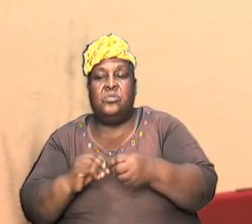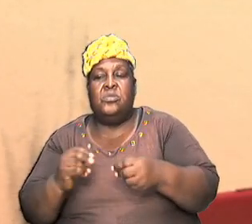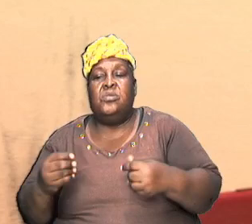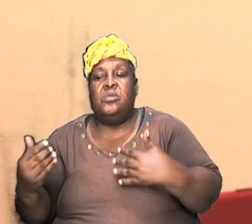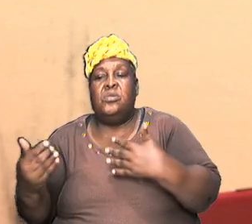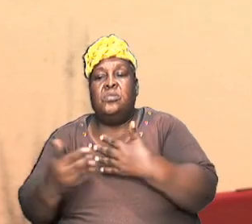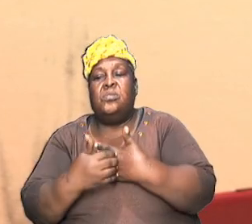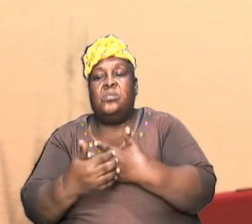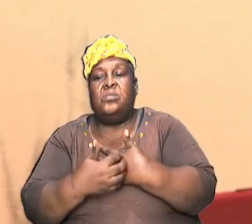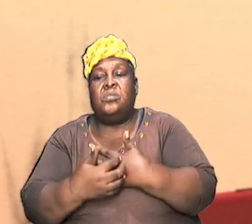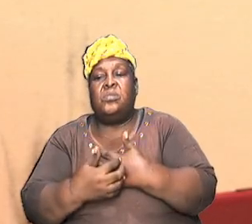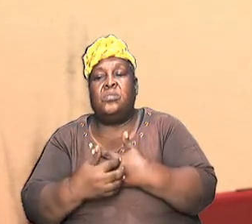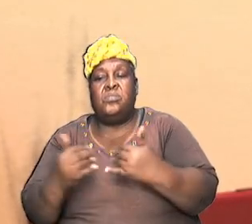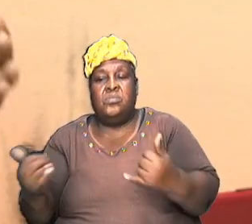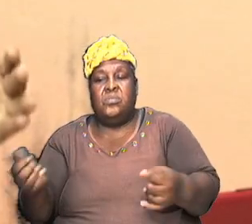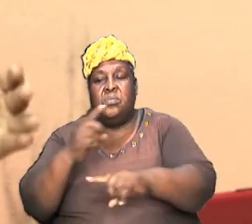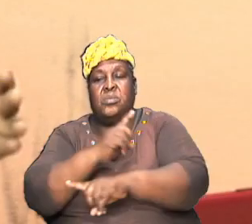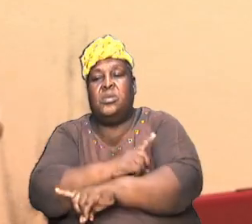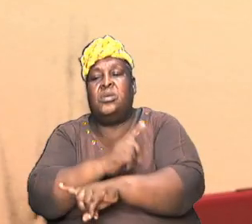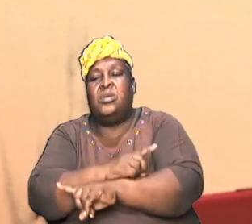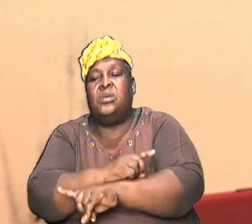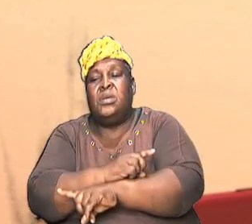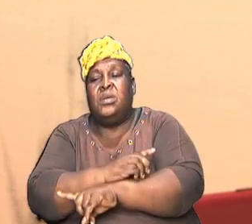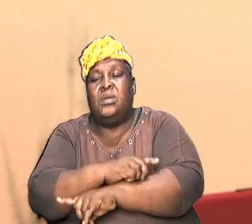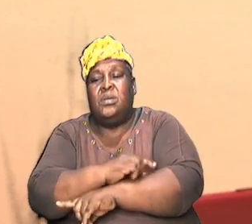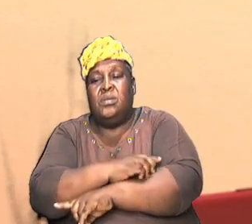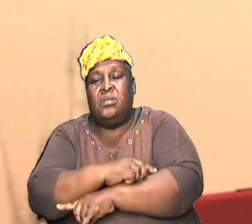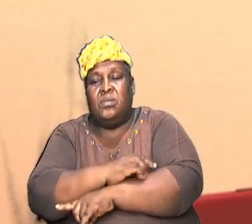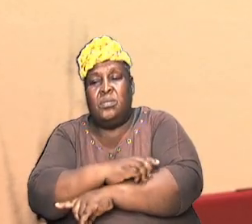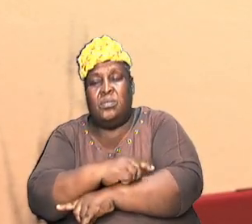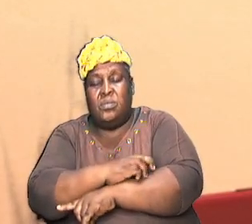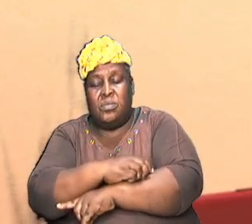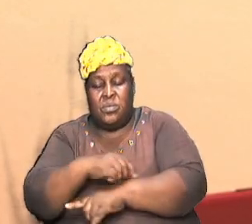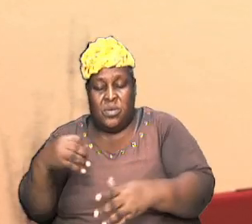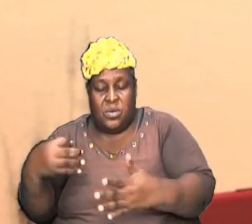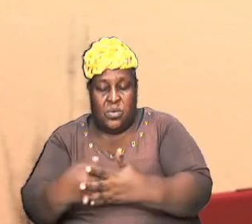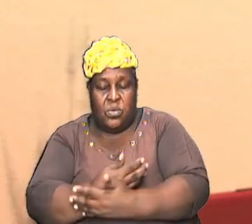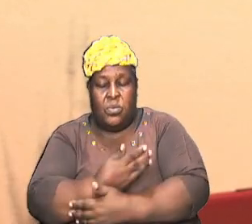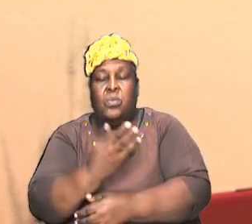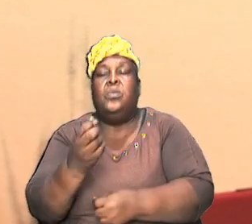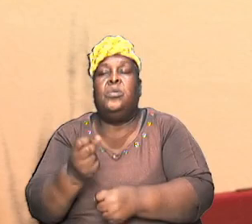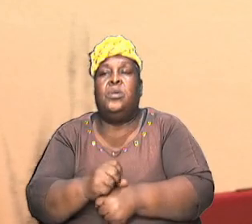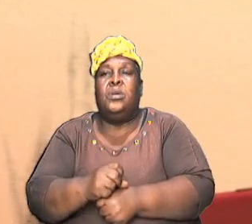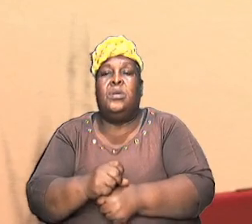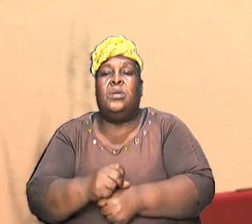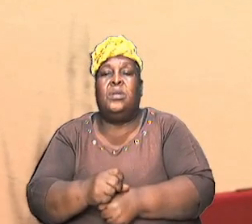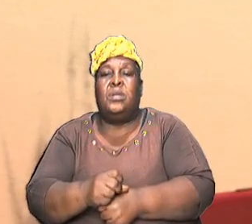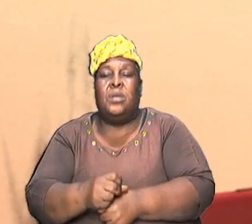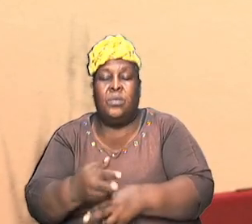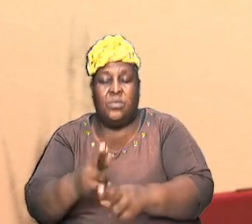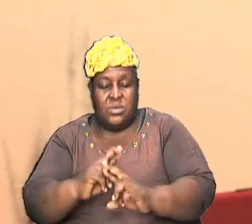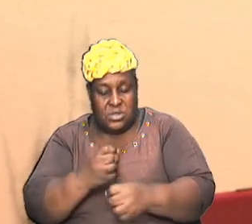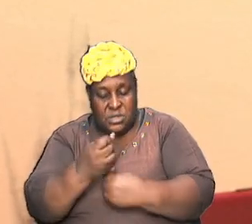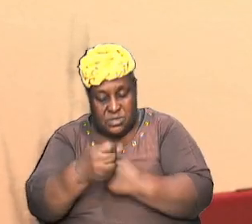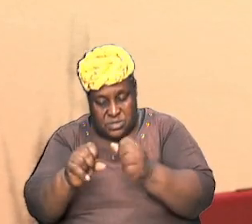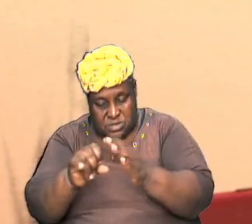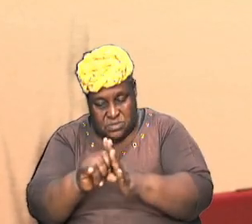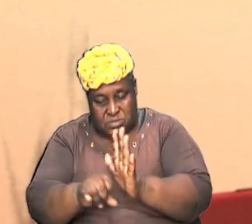with that and even today those of us that have been renewed and regenerated and have received salvation